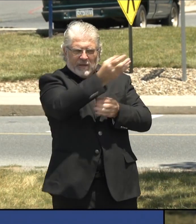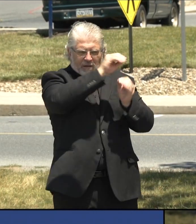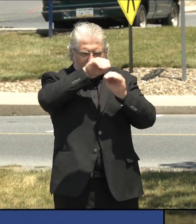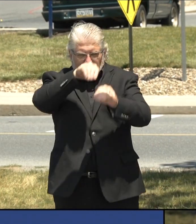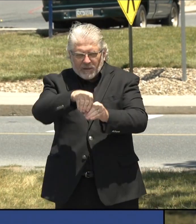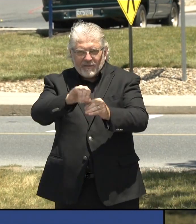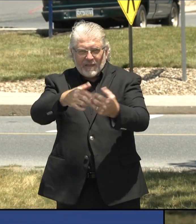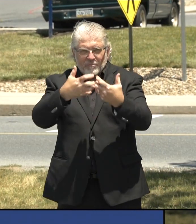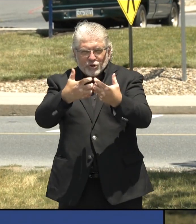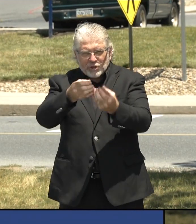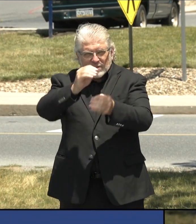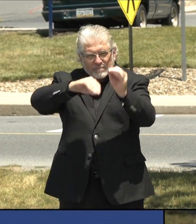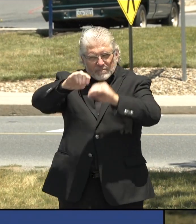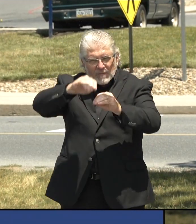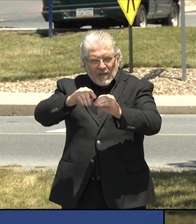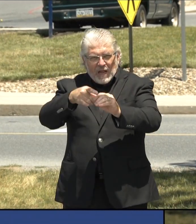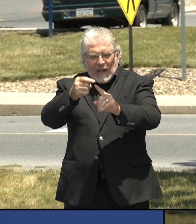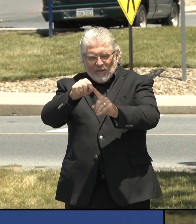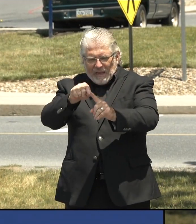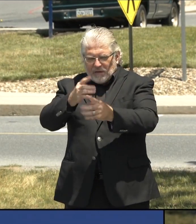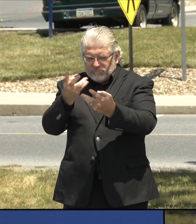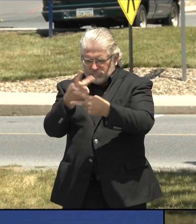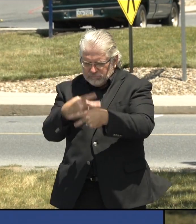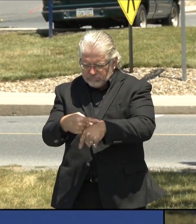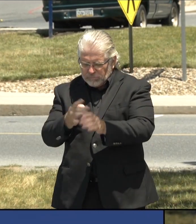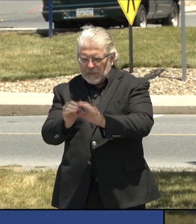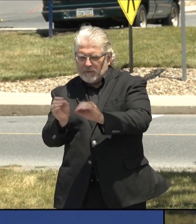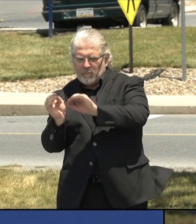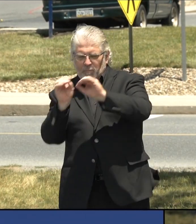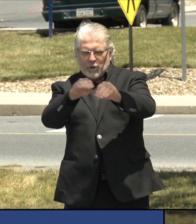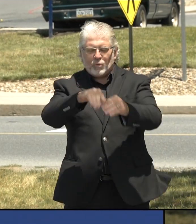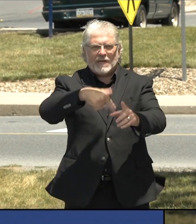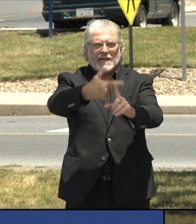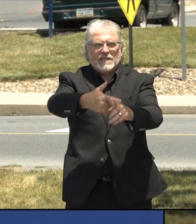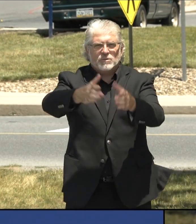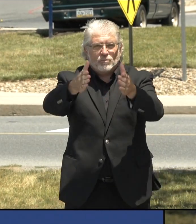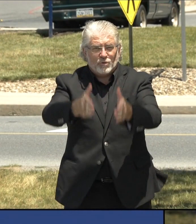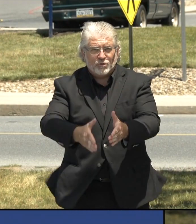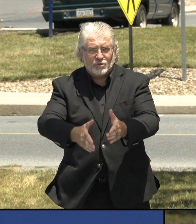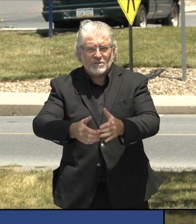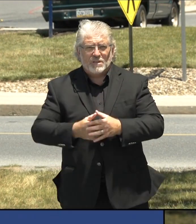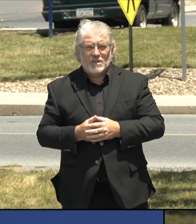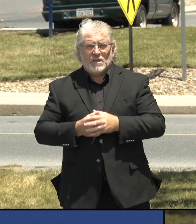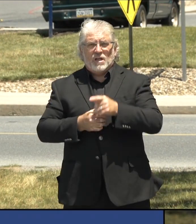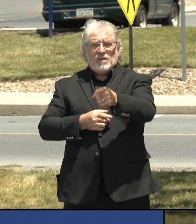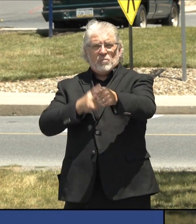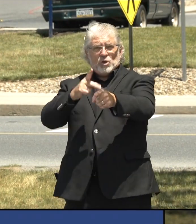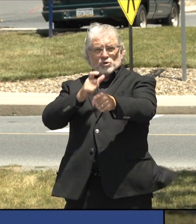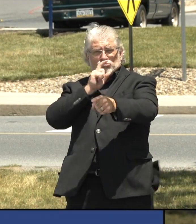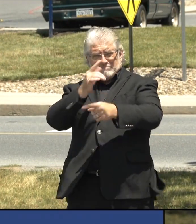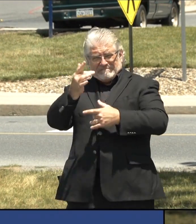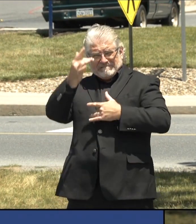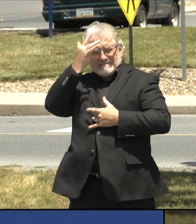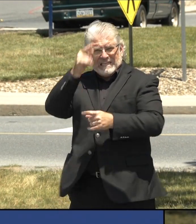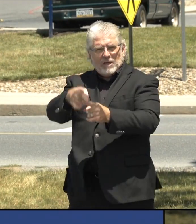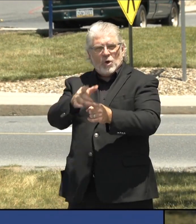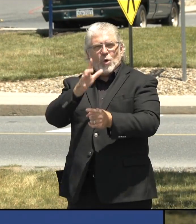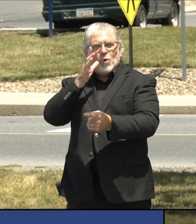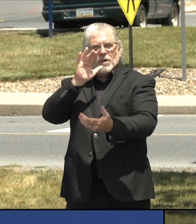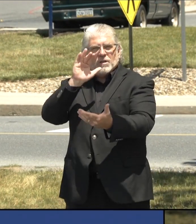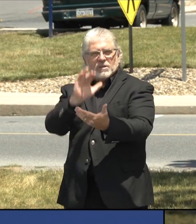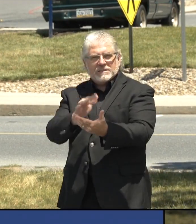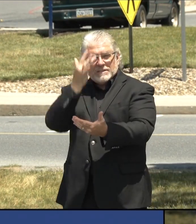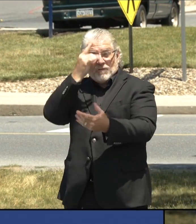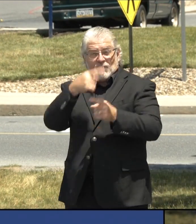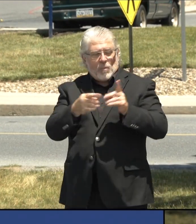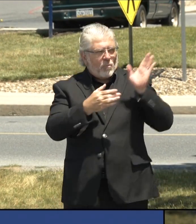infusion of blood from a person who has recovered from COVID-19 to a critically ill patient, is being offered at all UPMC hospitals as part